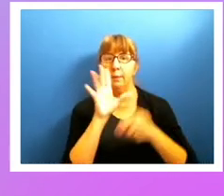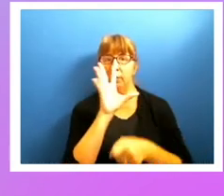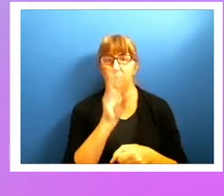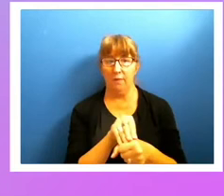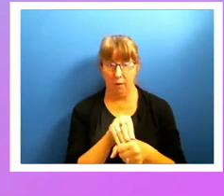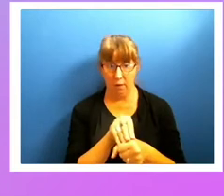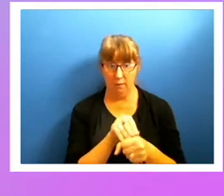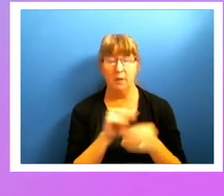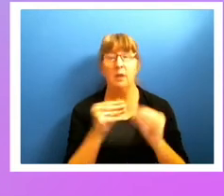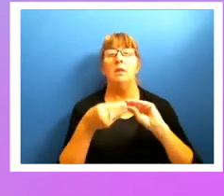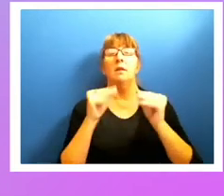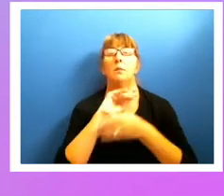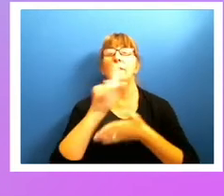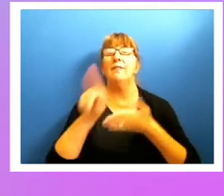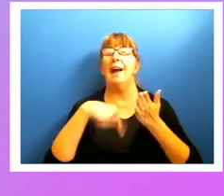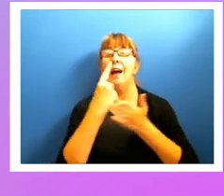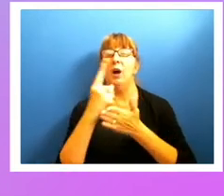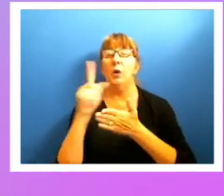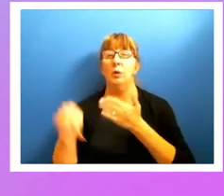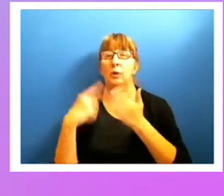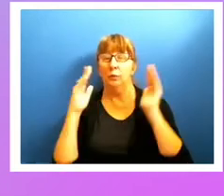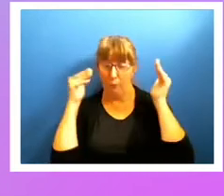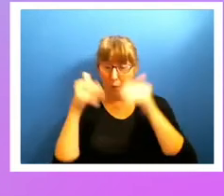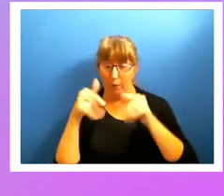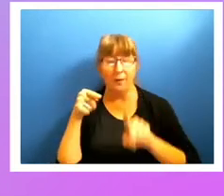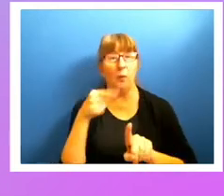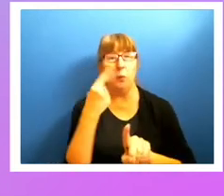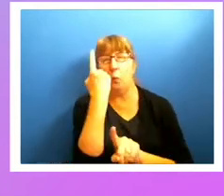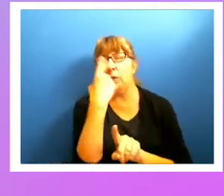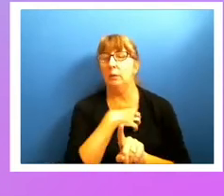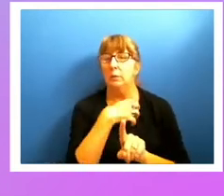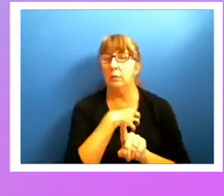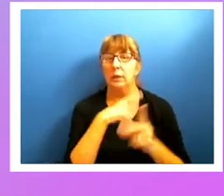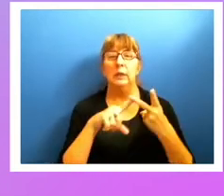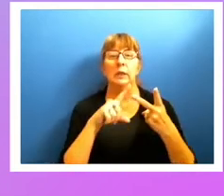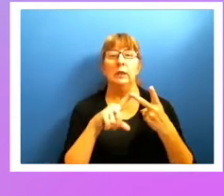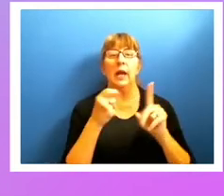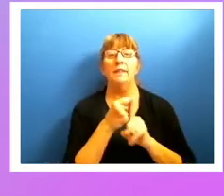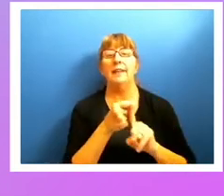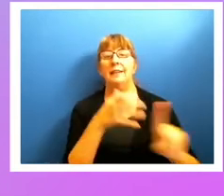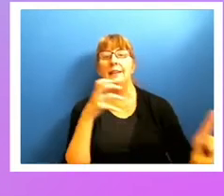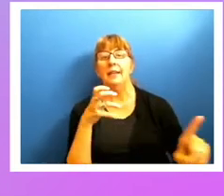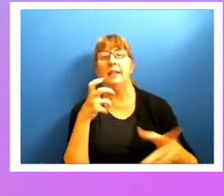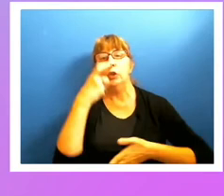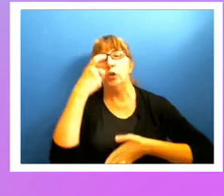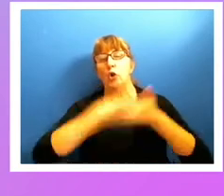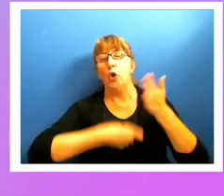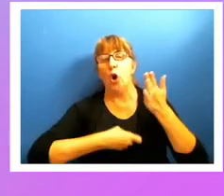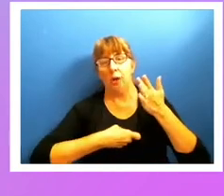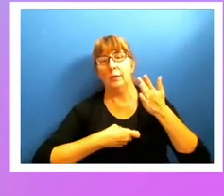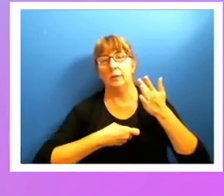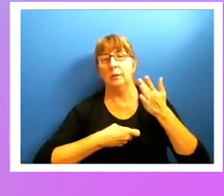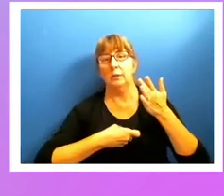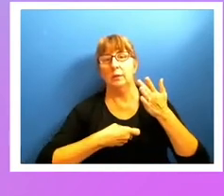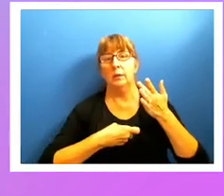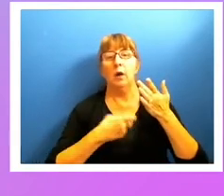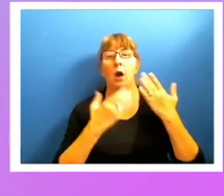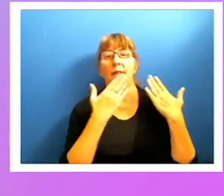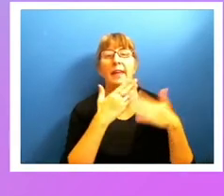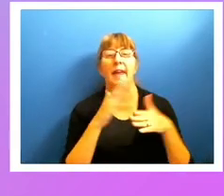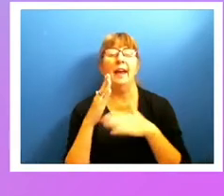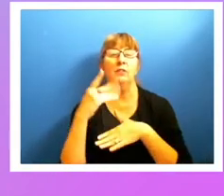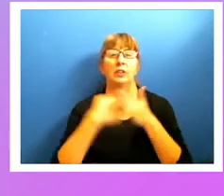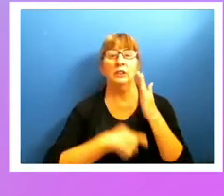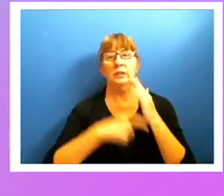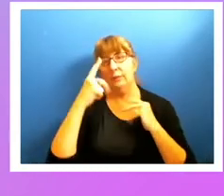number of hours they might spend working on this complaint, and then the extended cost based on an average cost